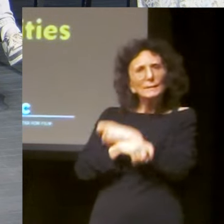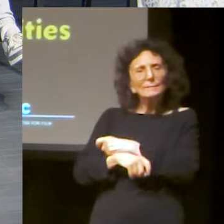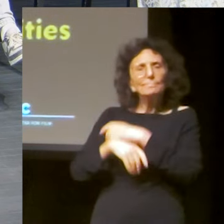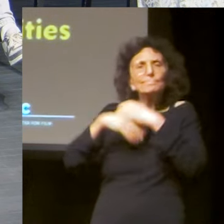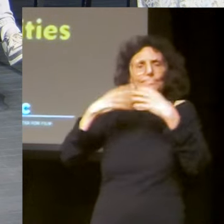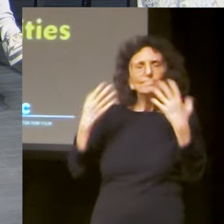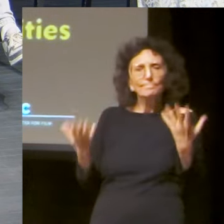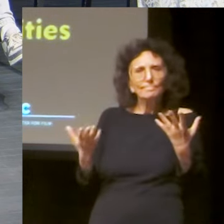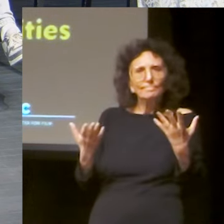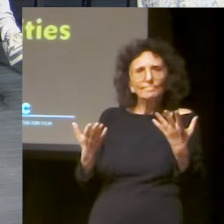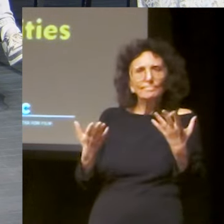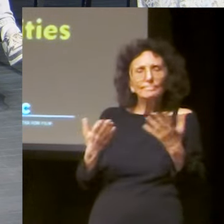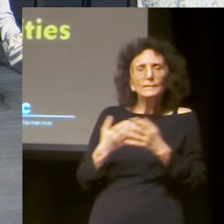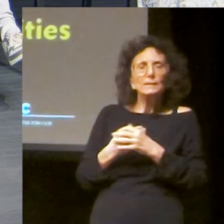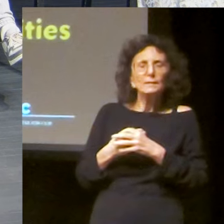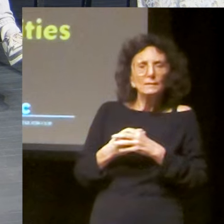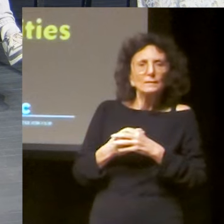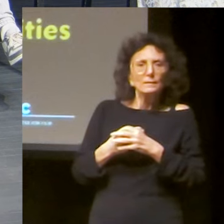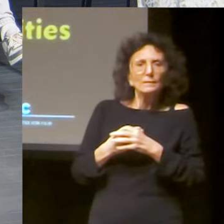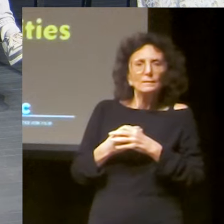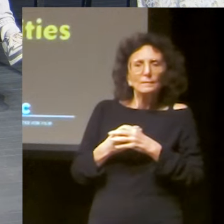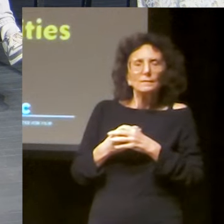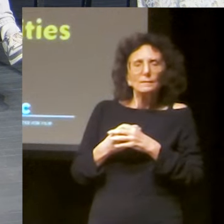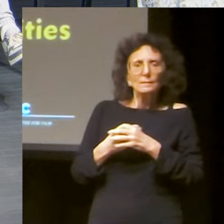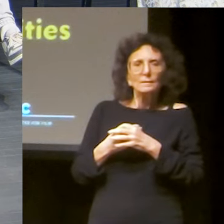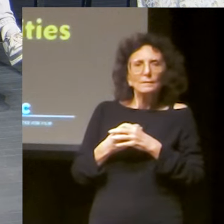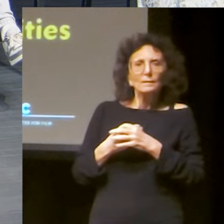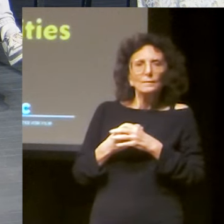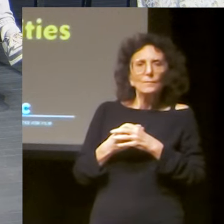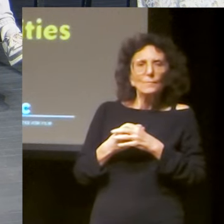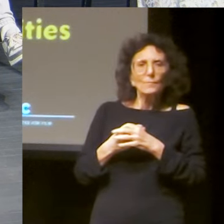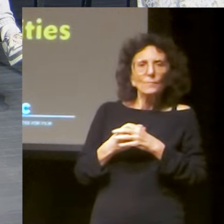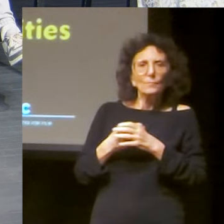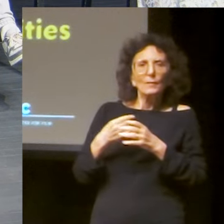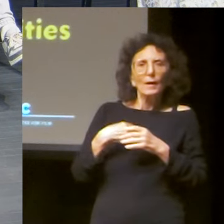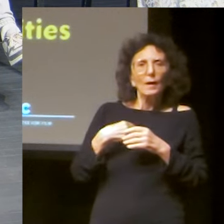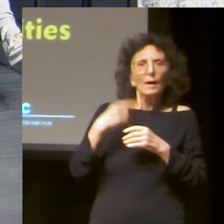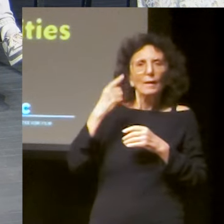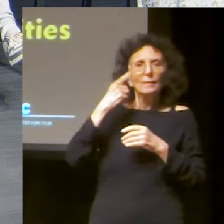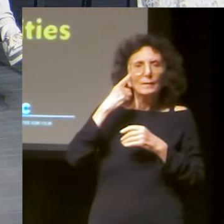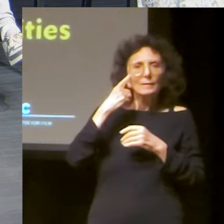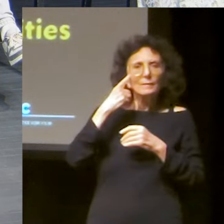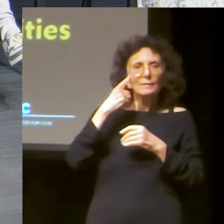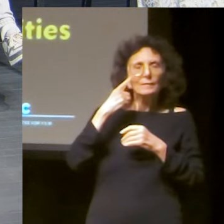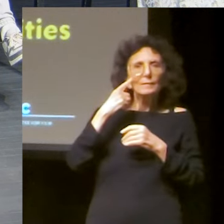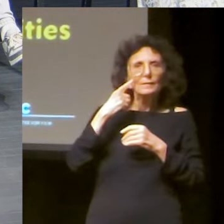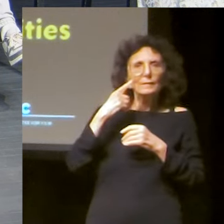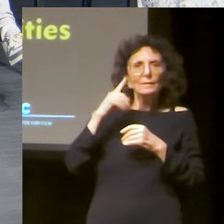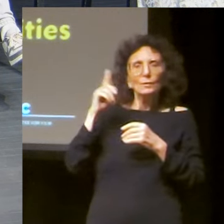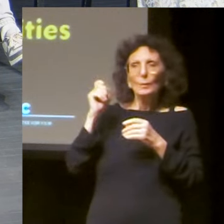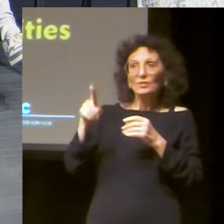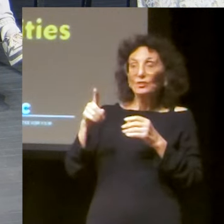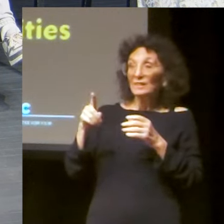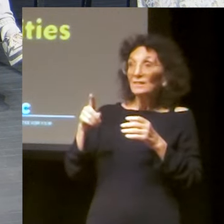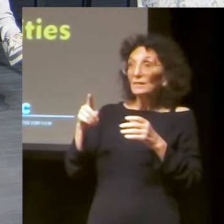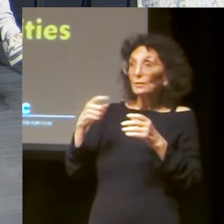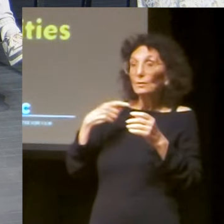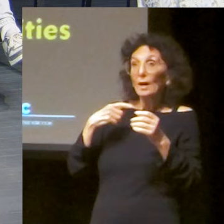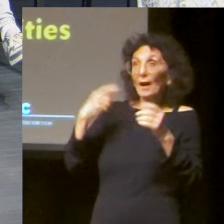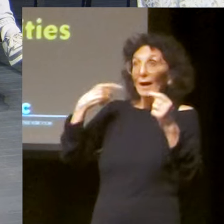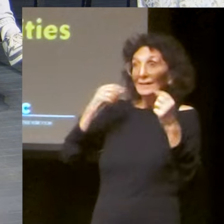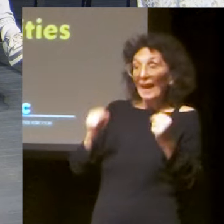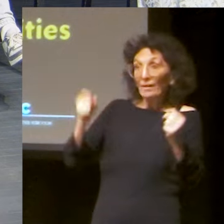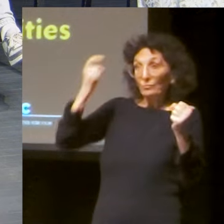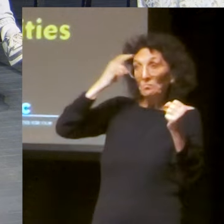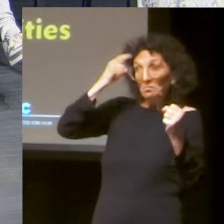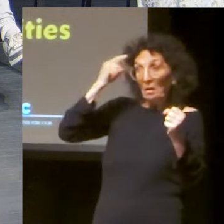only gets more complicated from there. Um, and, um, I